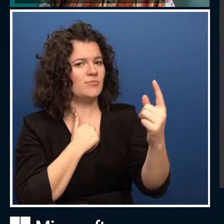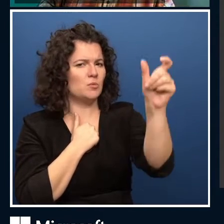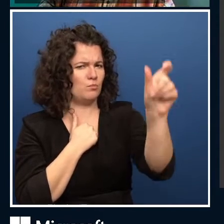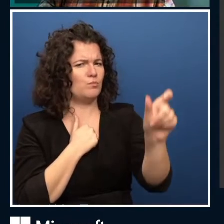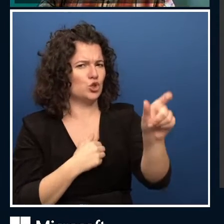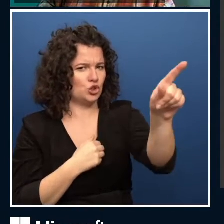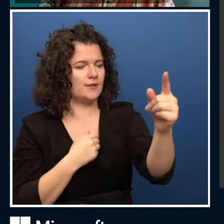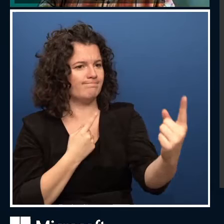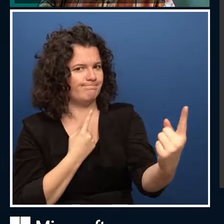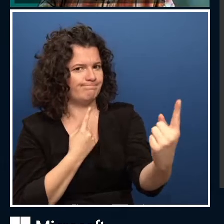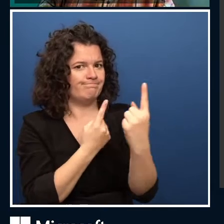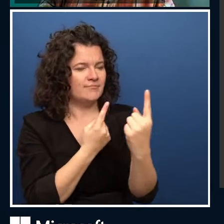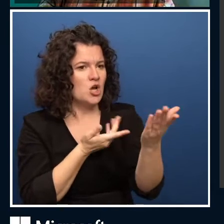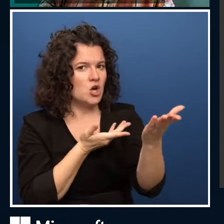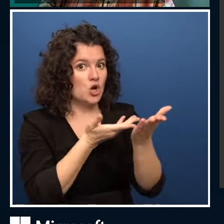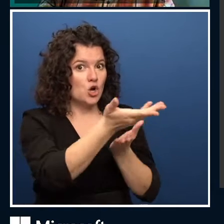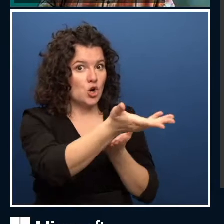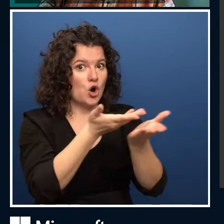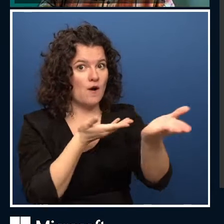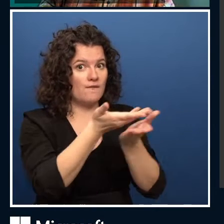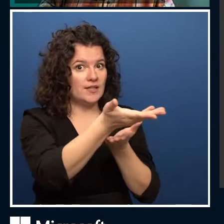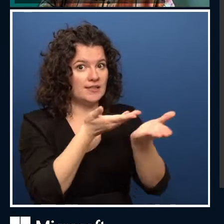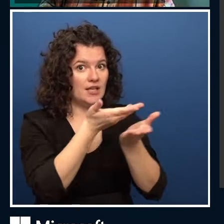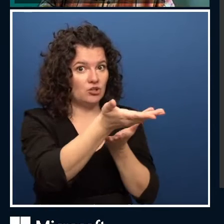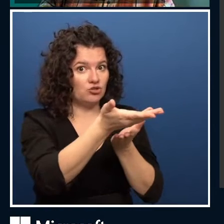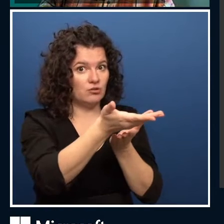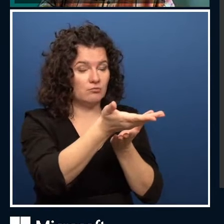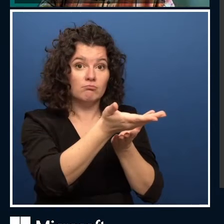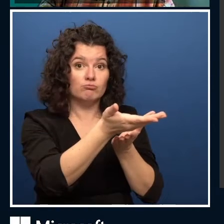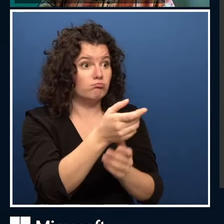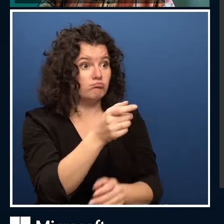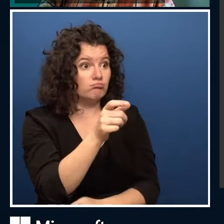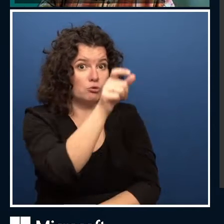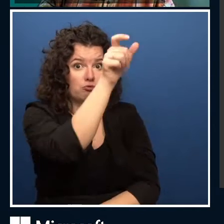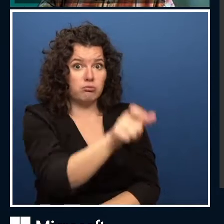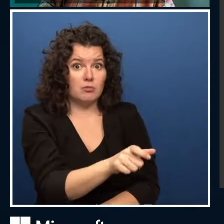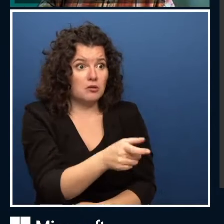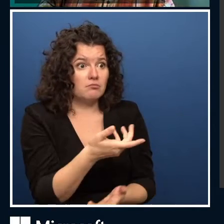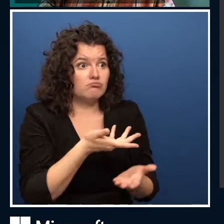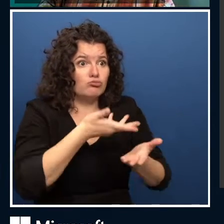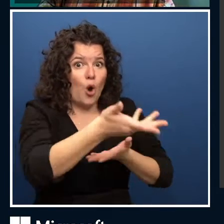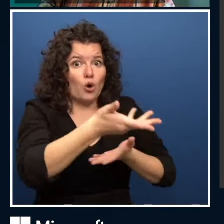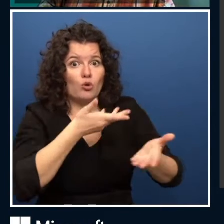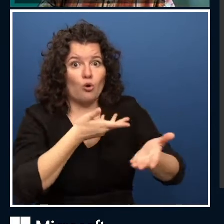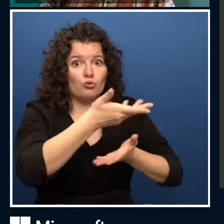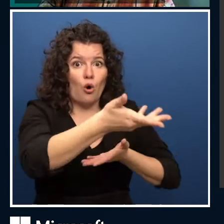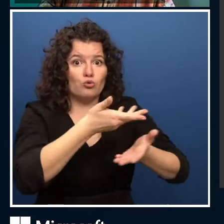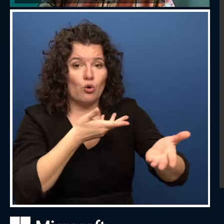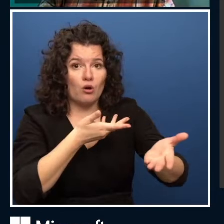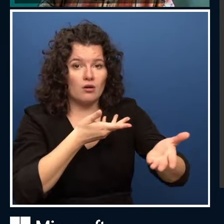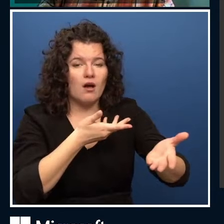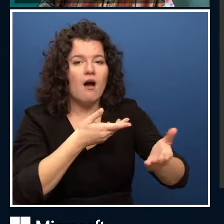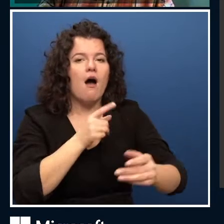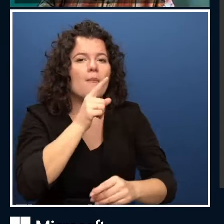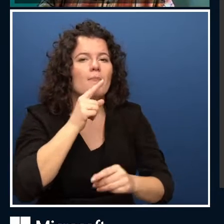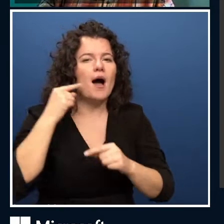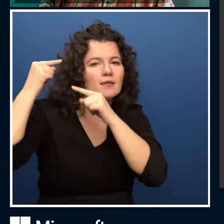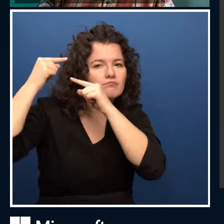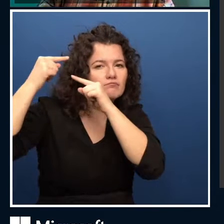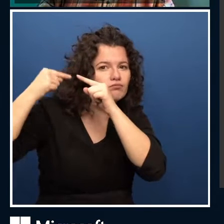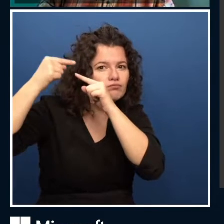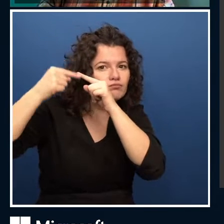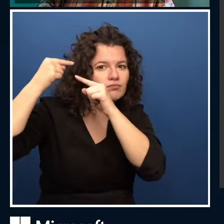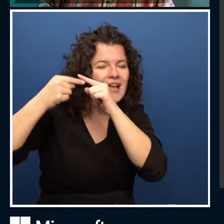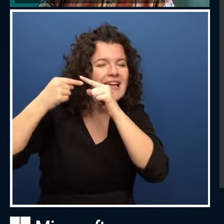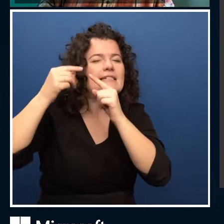that actually was able to speak with people. But realistically, behind the scenes, what it was doing at the time was maybe not as intelligent as we